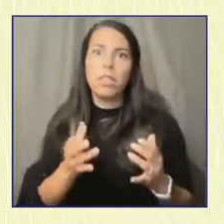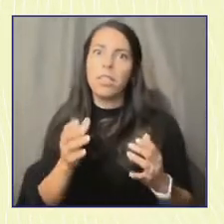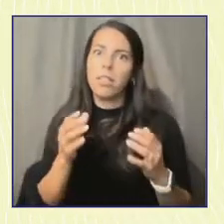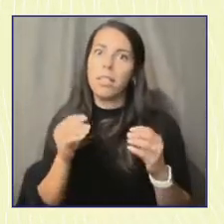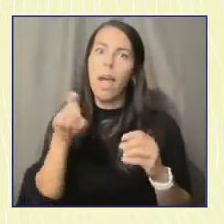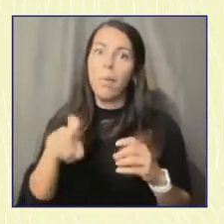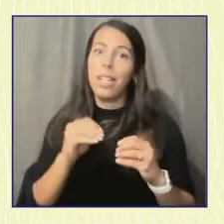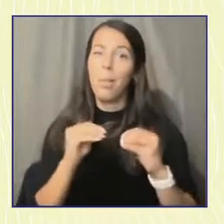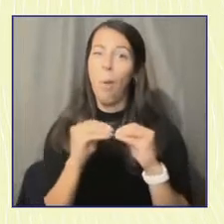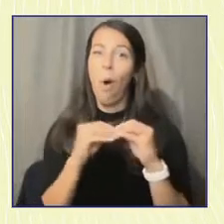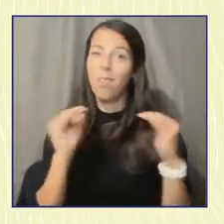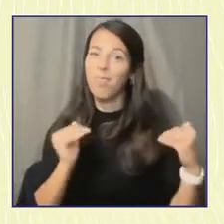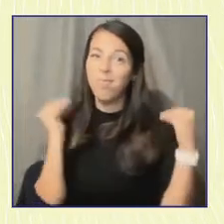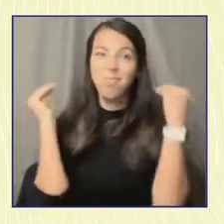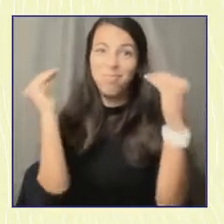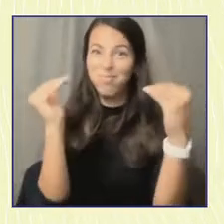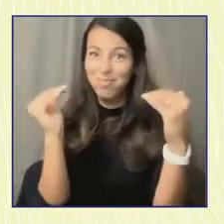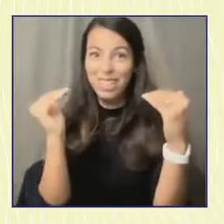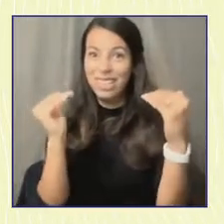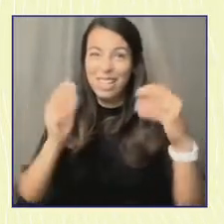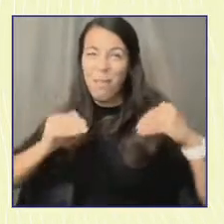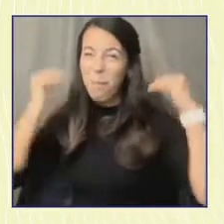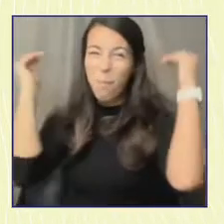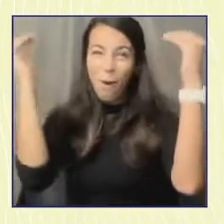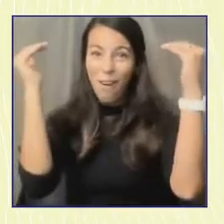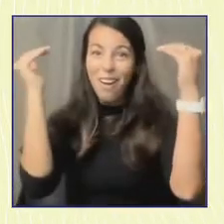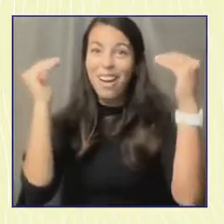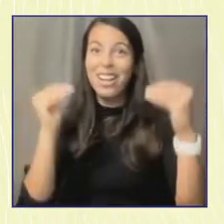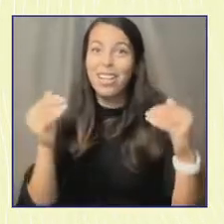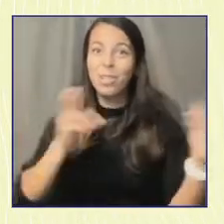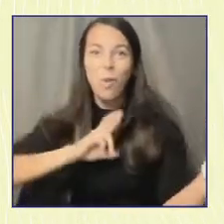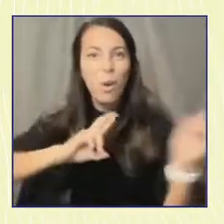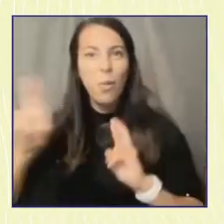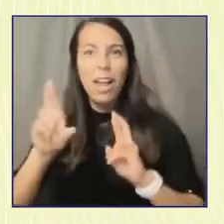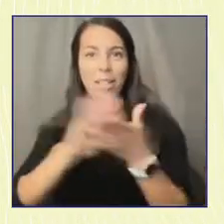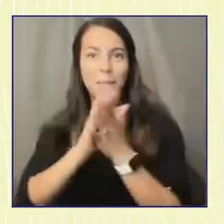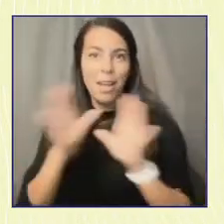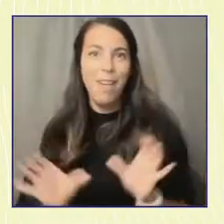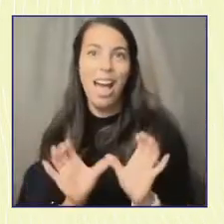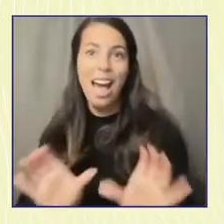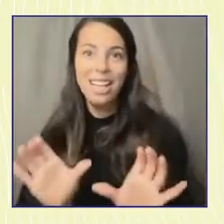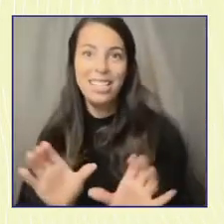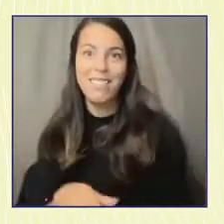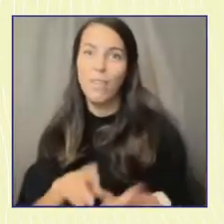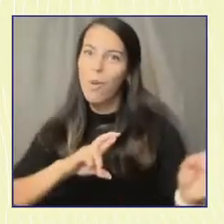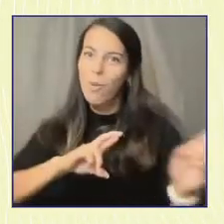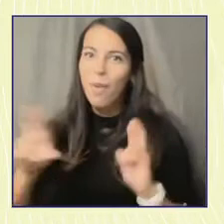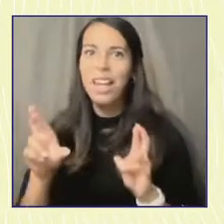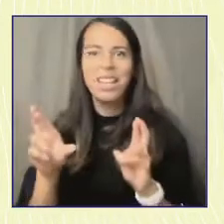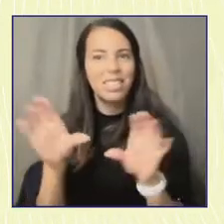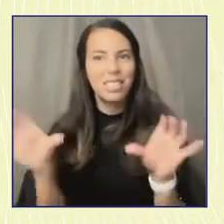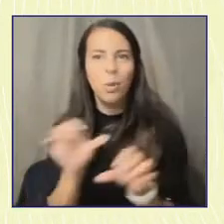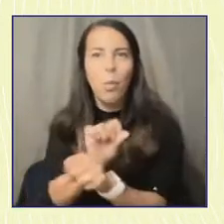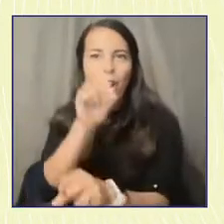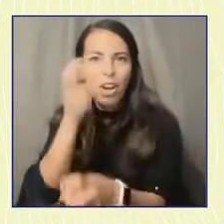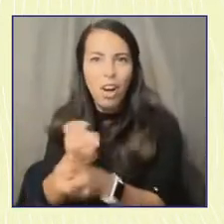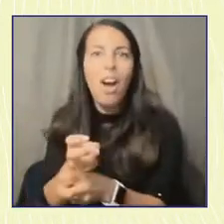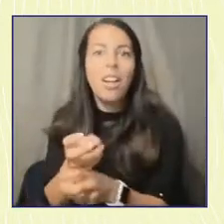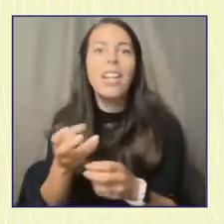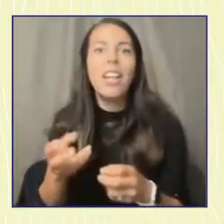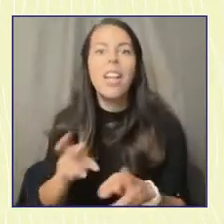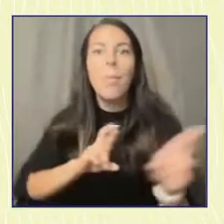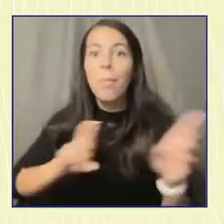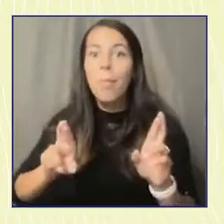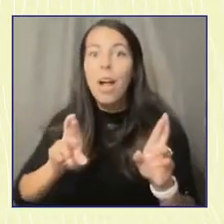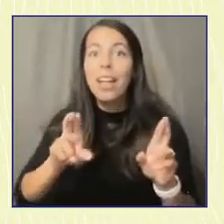time to turn it up 10 notches. Because we are ready to get active. We are ready to do the most. And I hope to see everyone